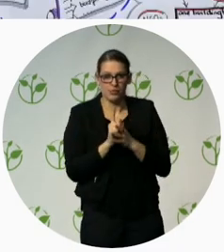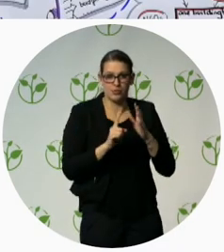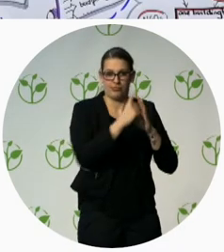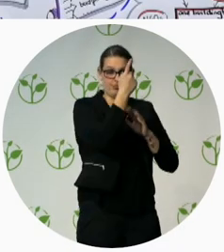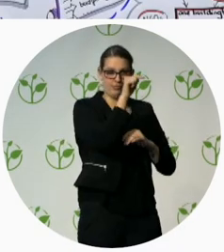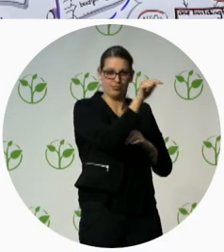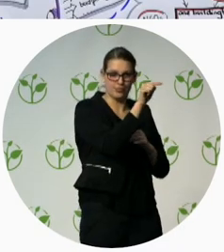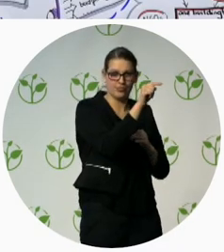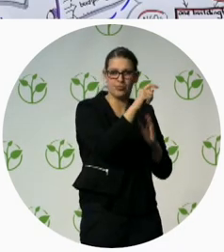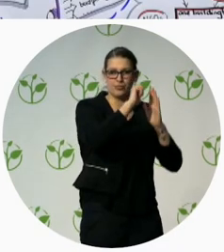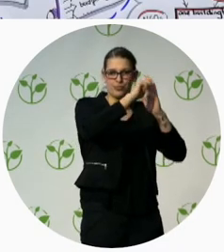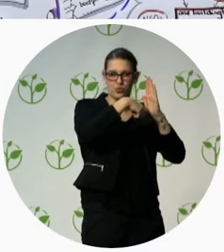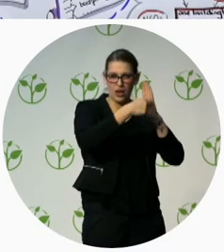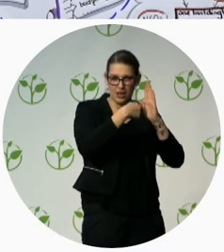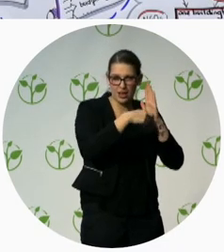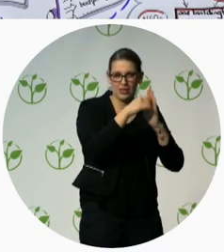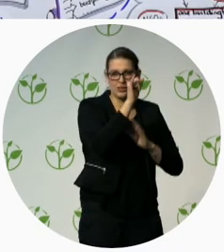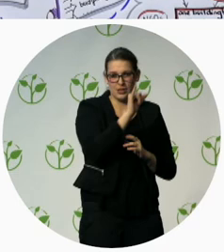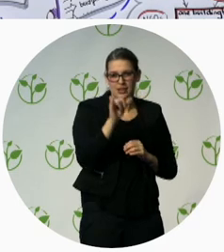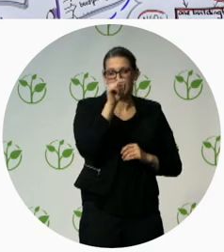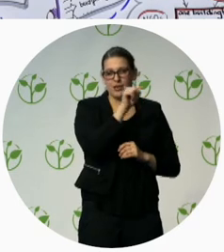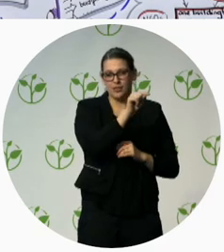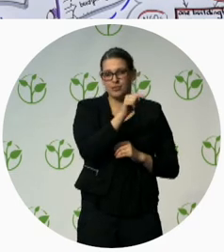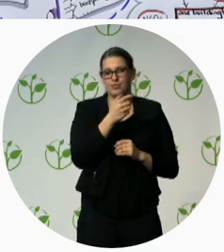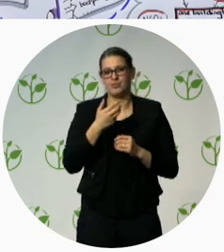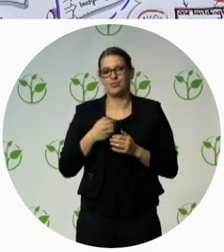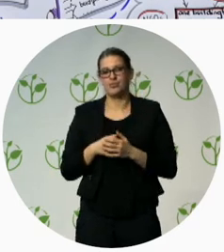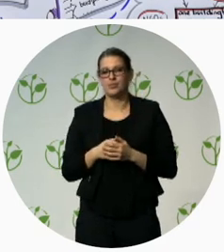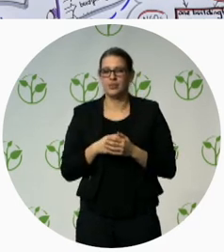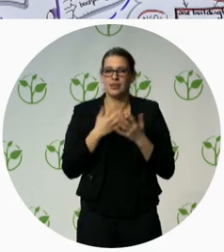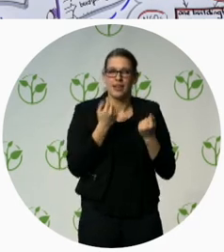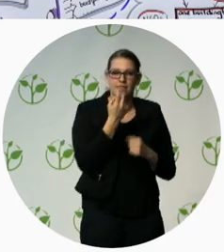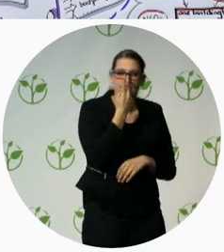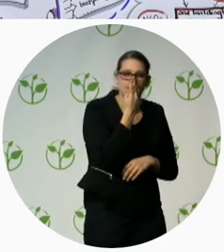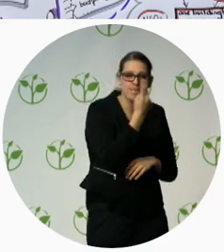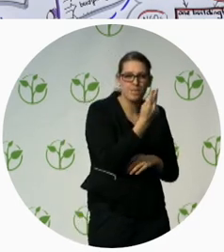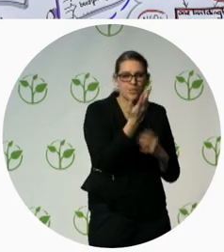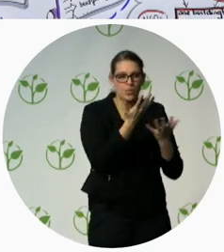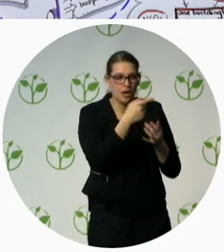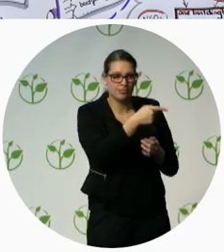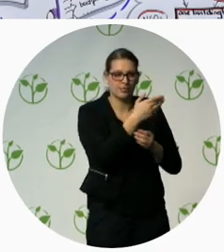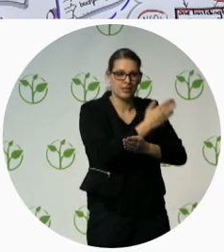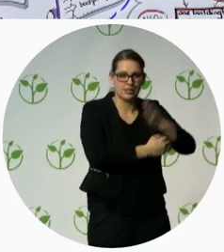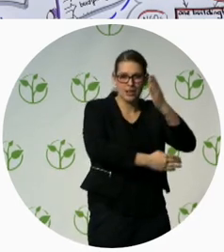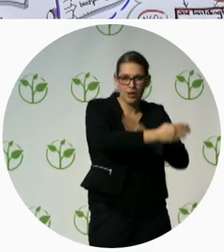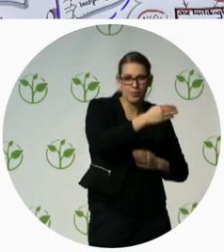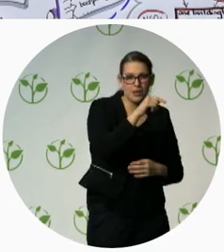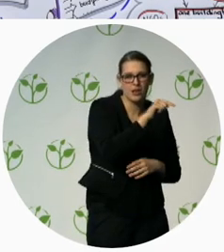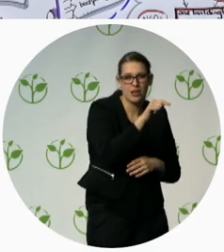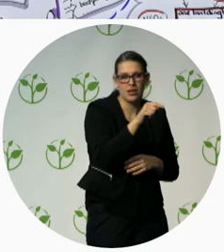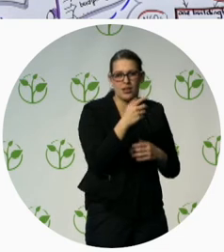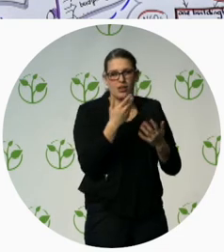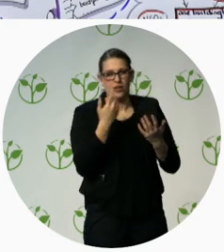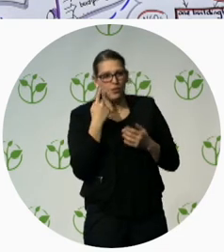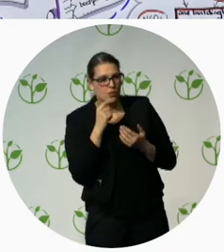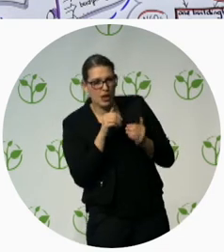about early detection of possible disabilities within children because, as you mentioned, your belief is that